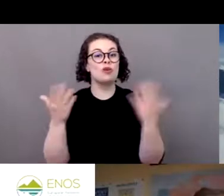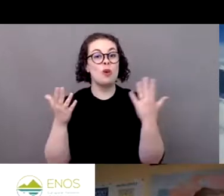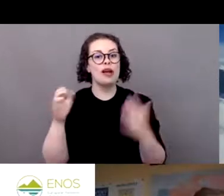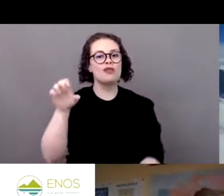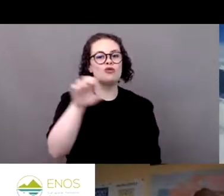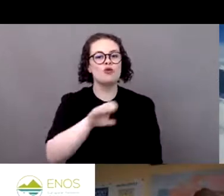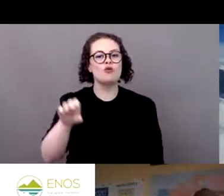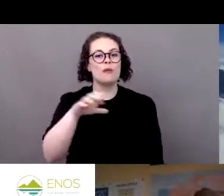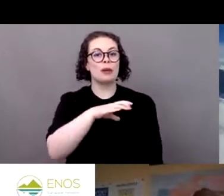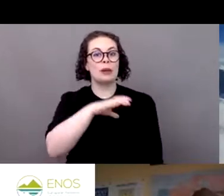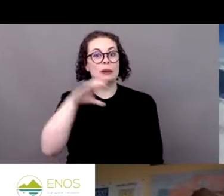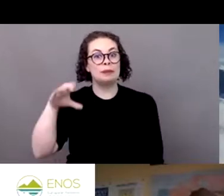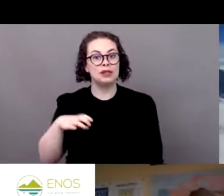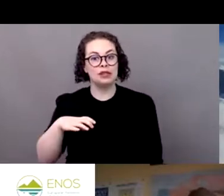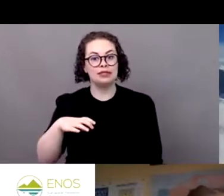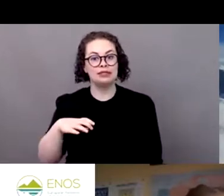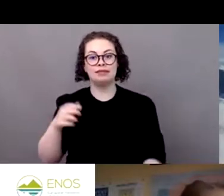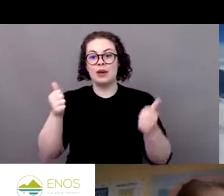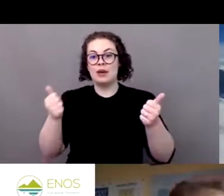Good morning. Bonjour.